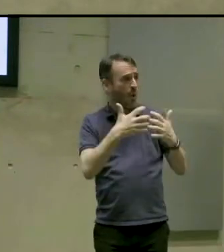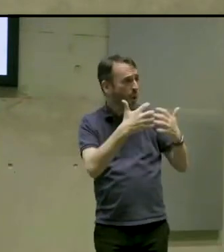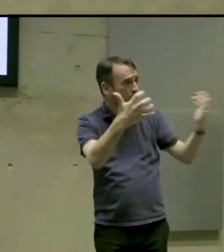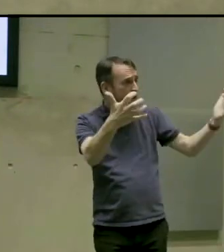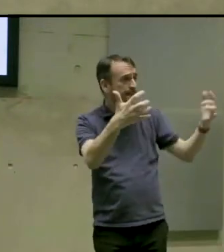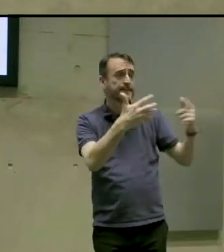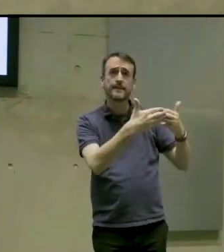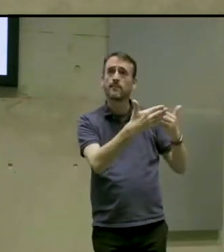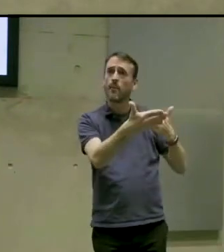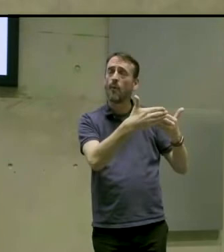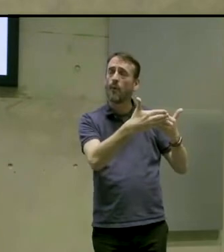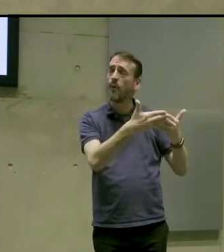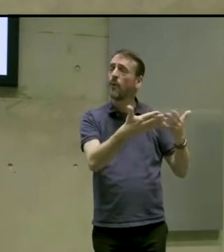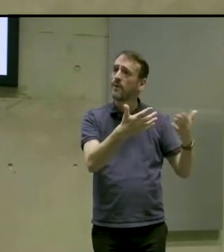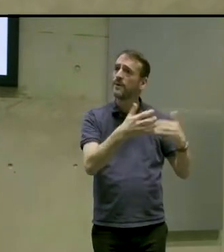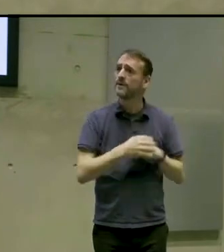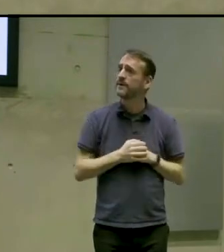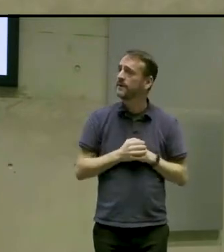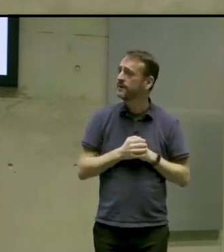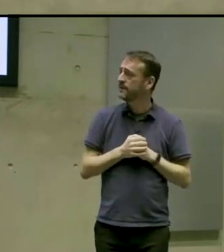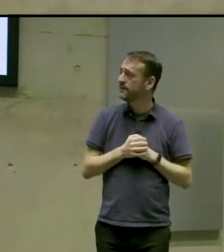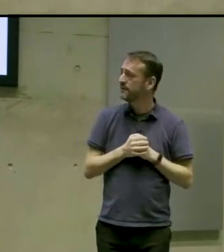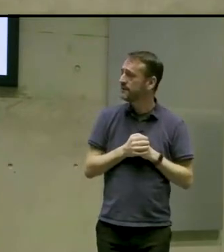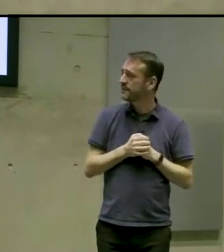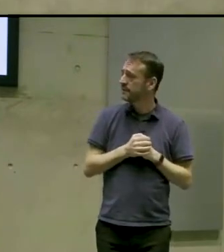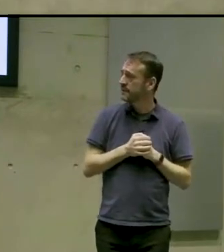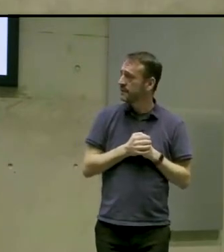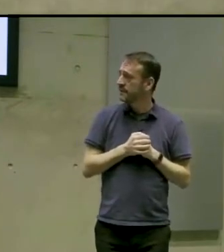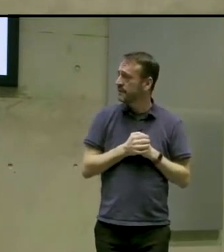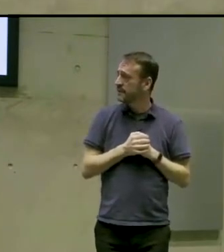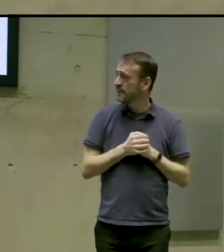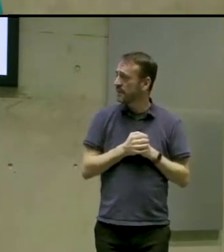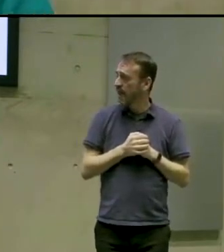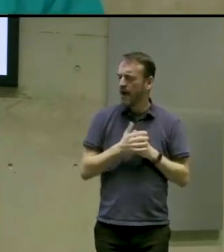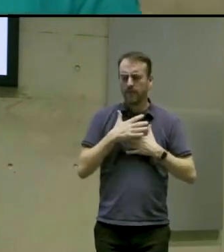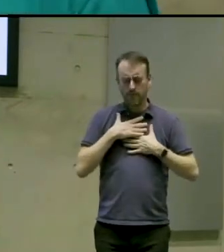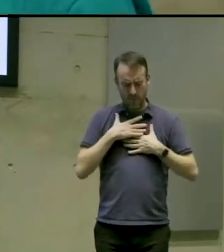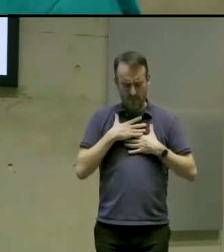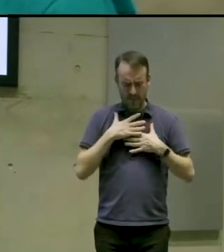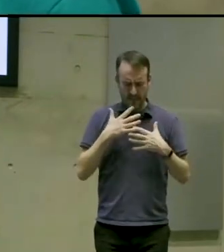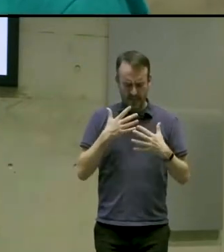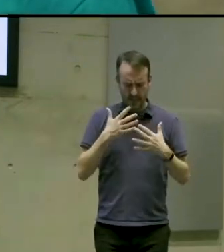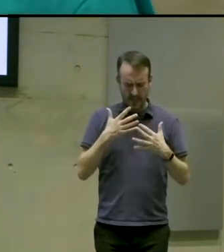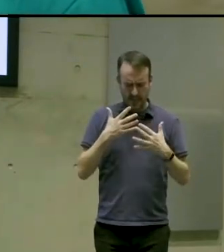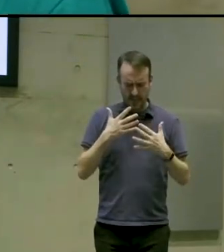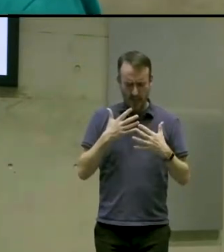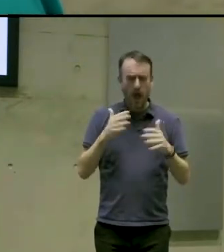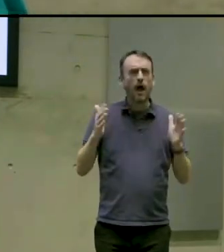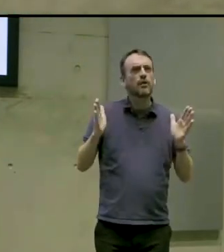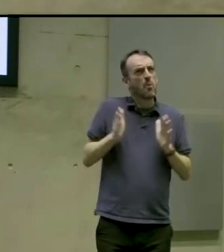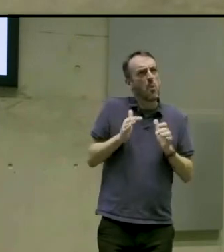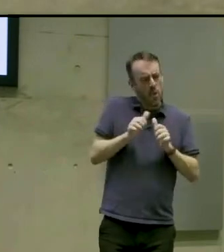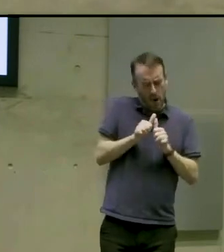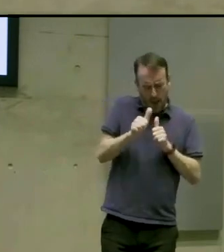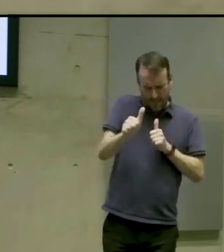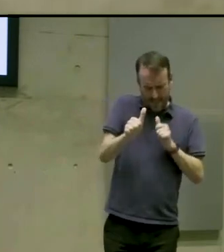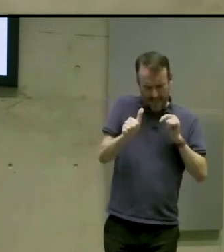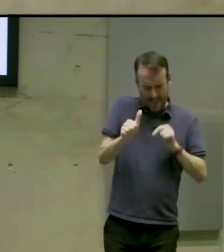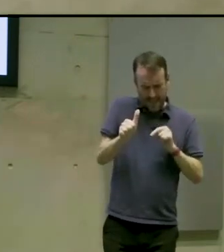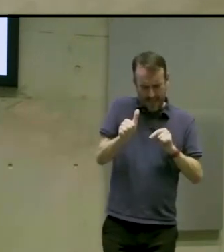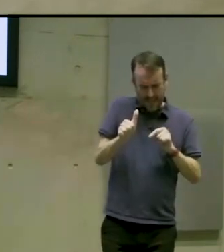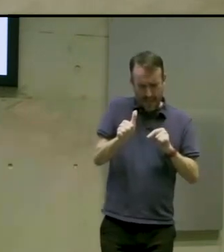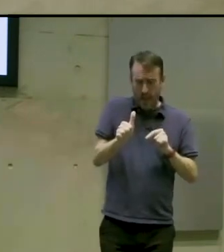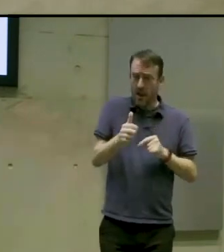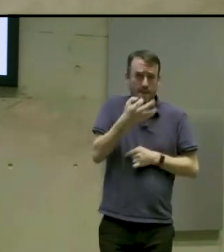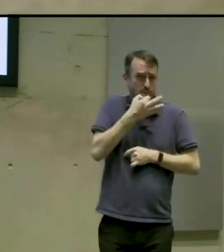And now is really an exciting time to be in accessibility. A small company like us really there is just the two of